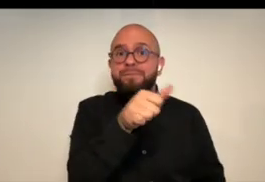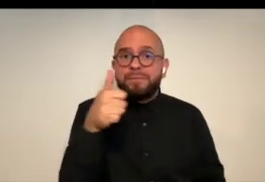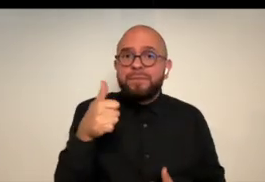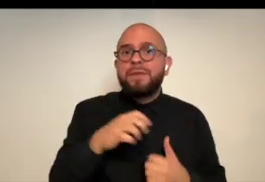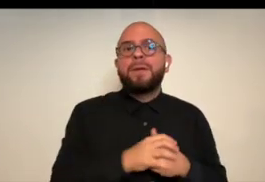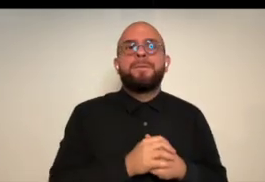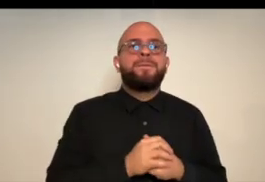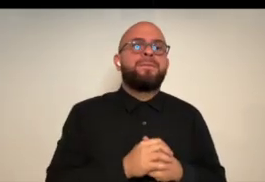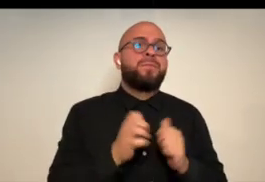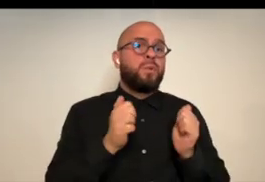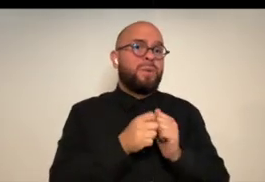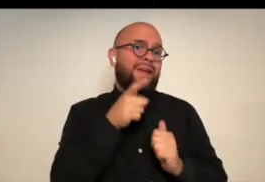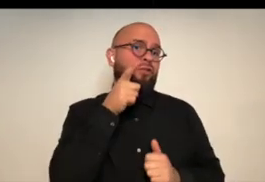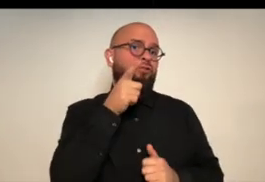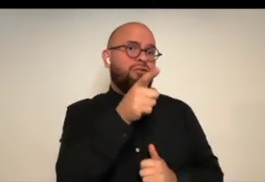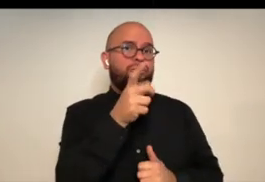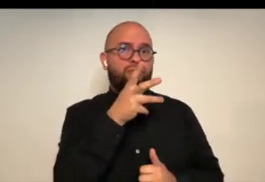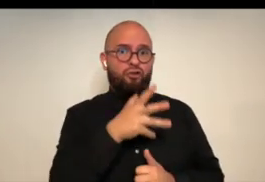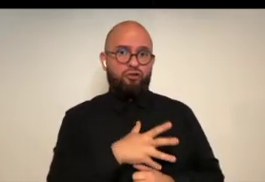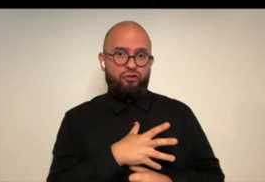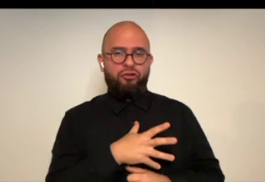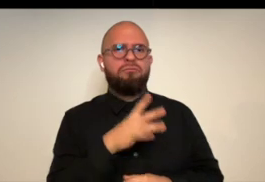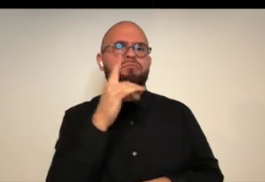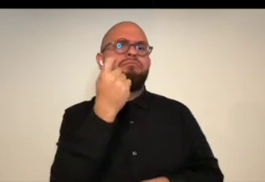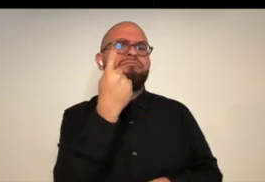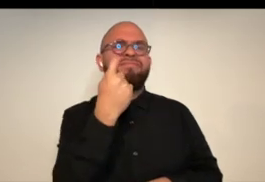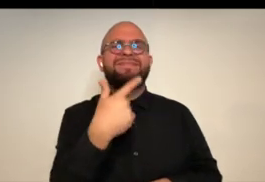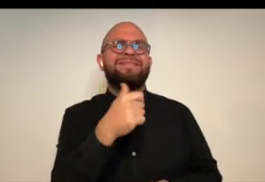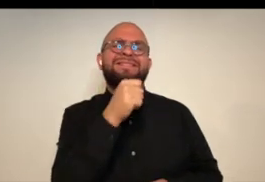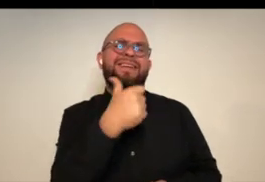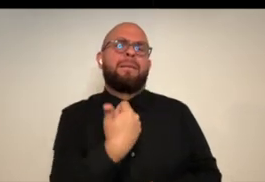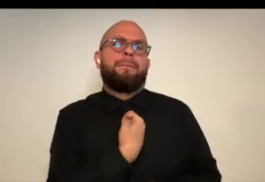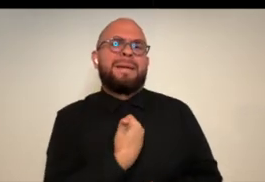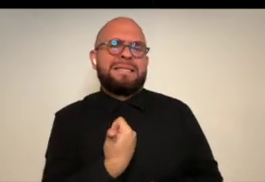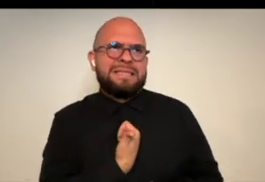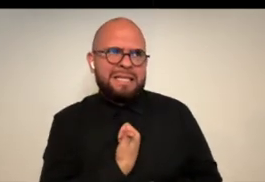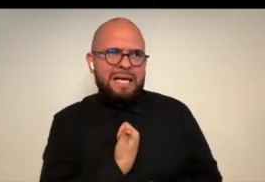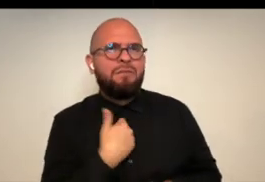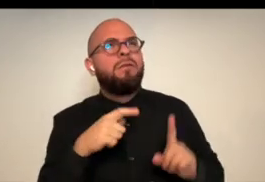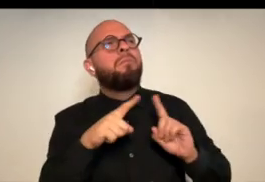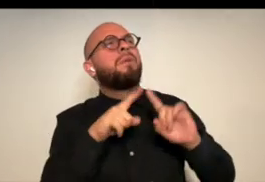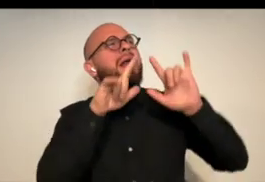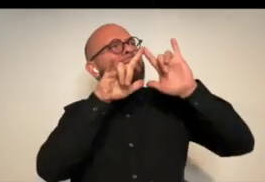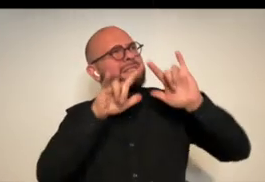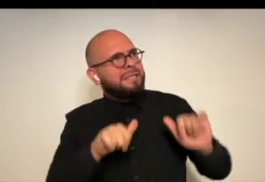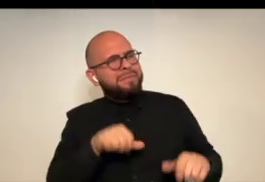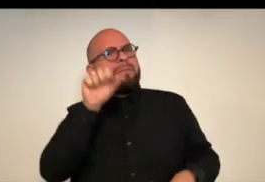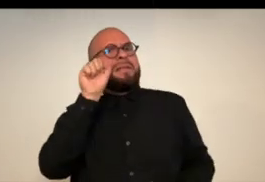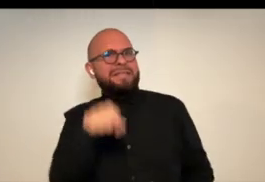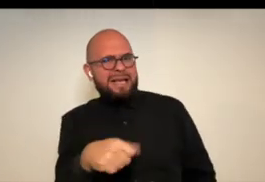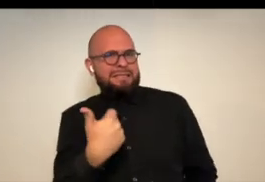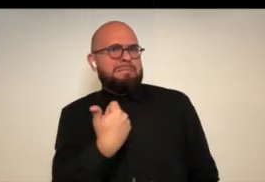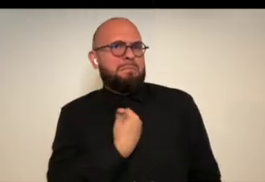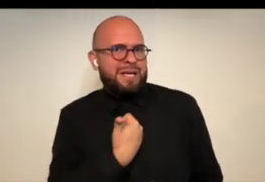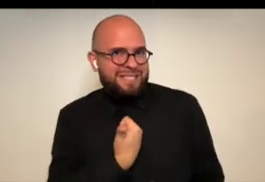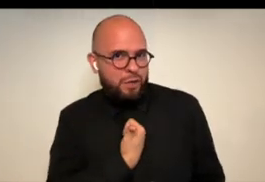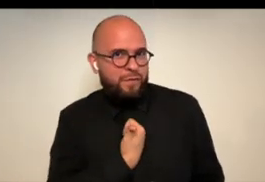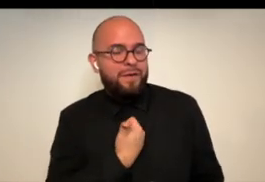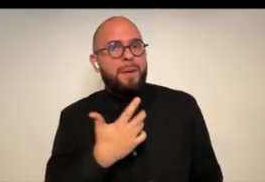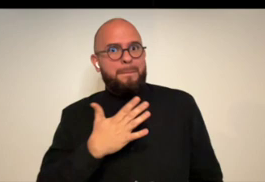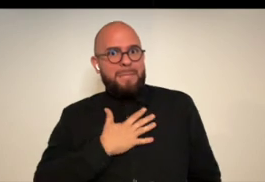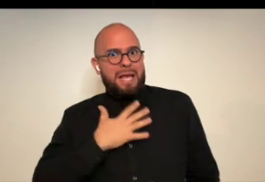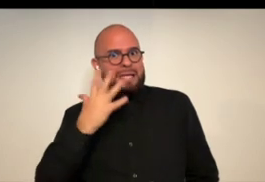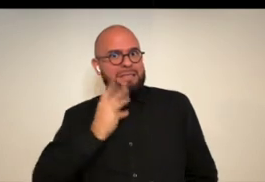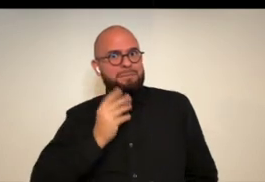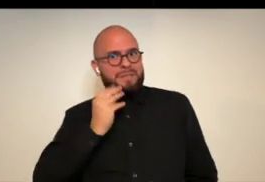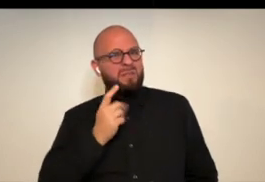one of the other things is um with her like it's not a self-portrait because i you know but it